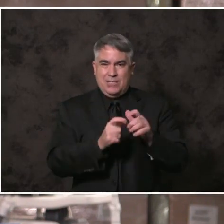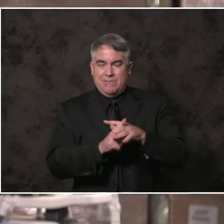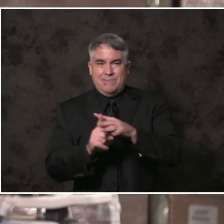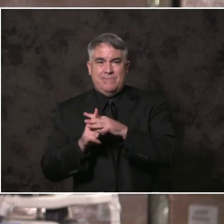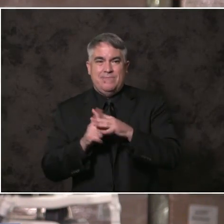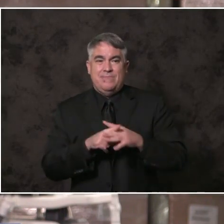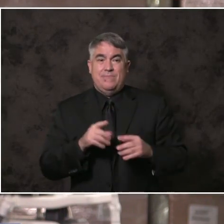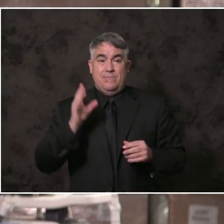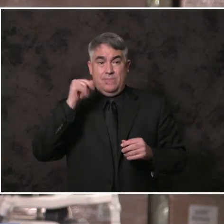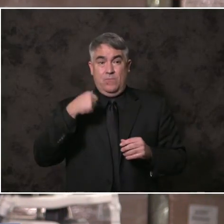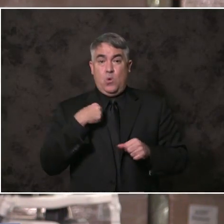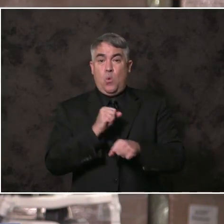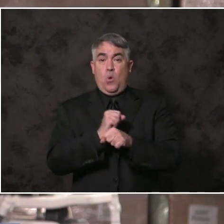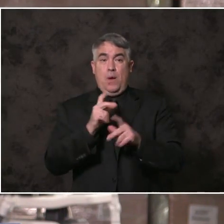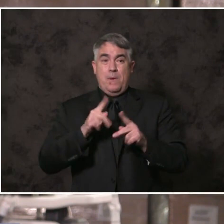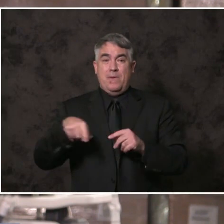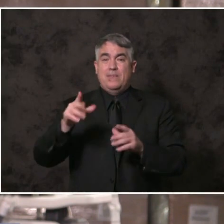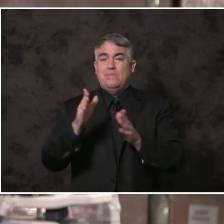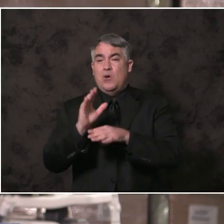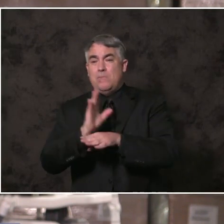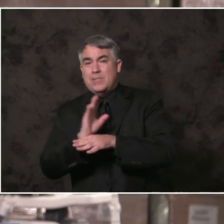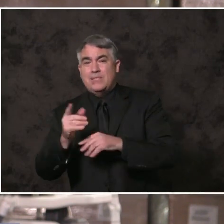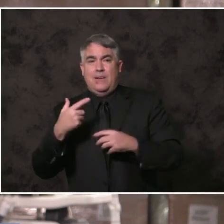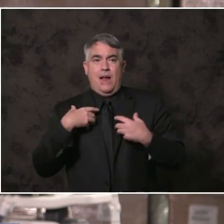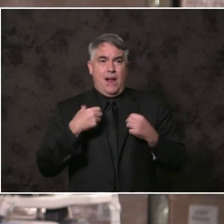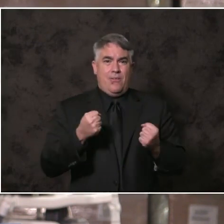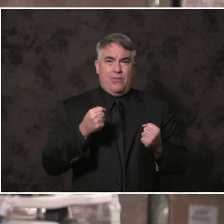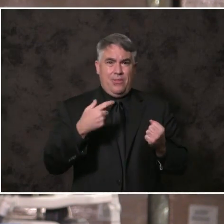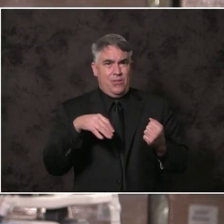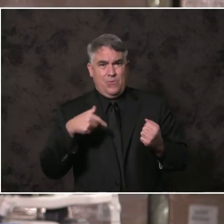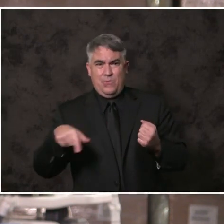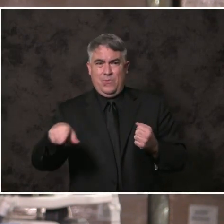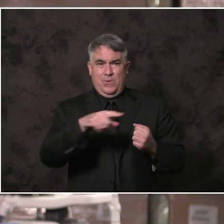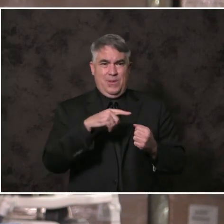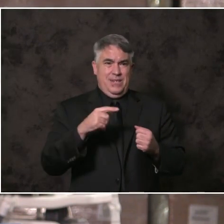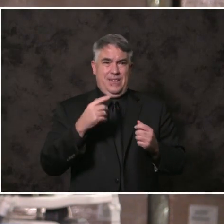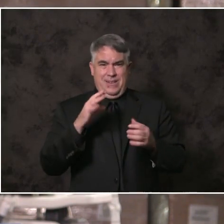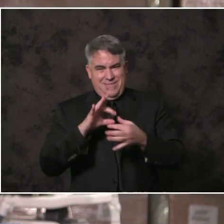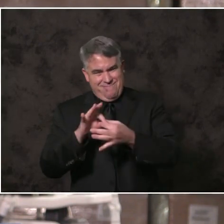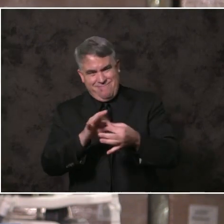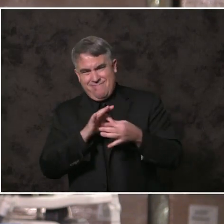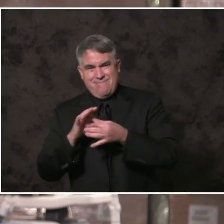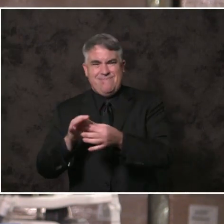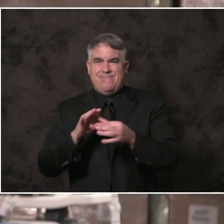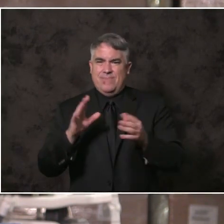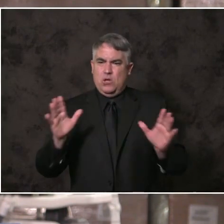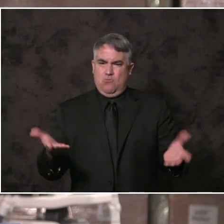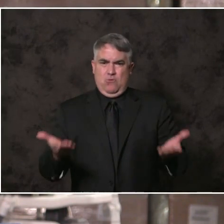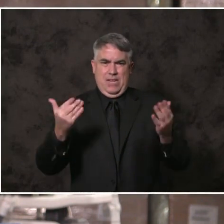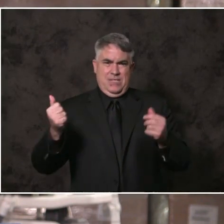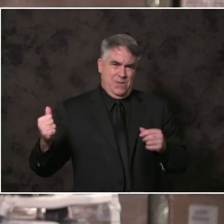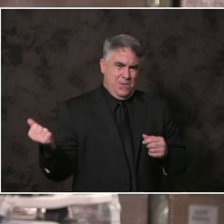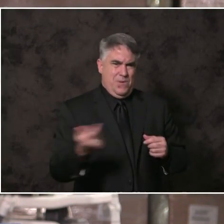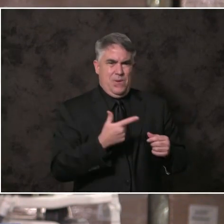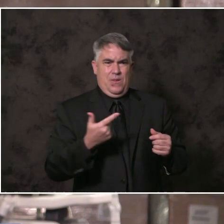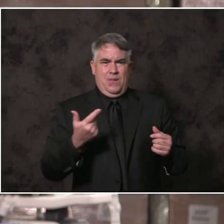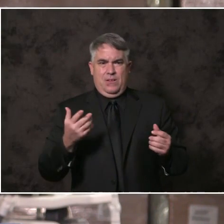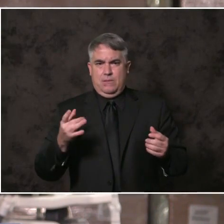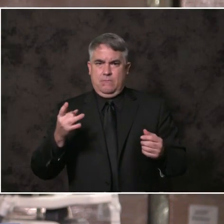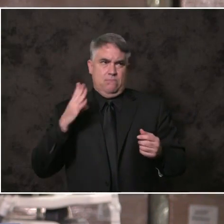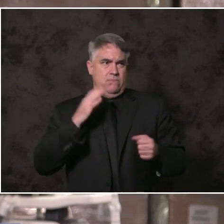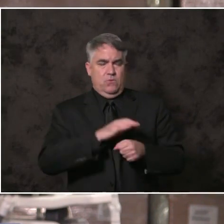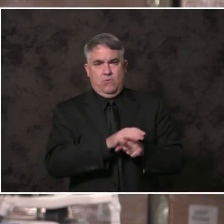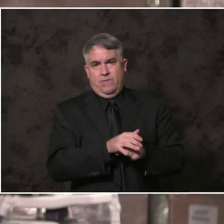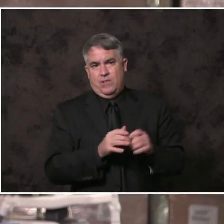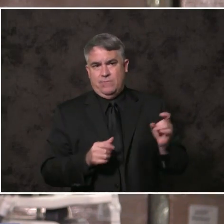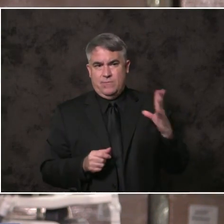and small businesses are resilient. And I know that together we can rise out of this crisis. I see this spirit